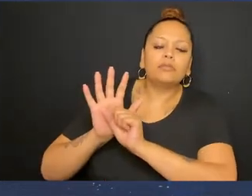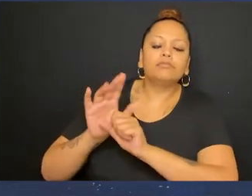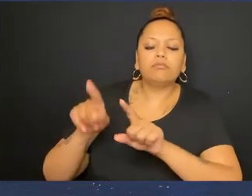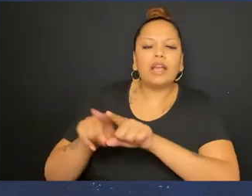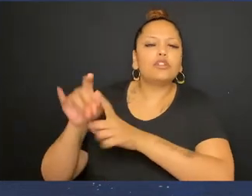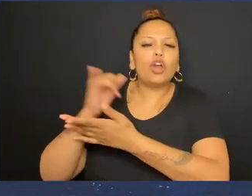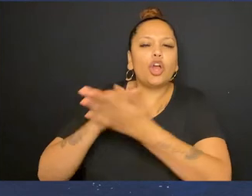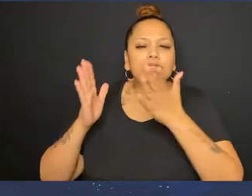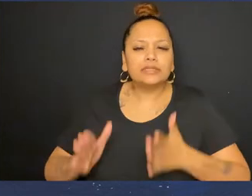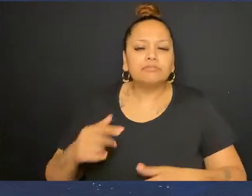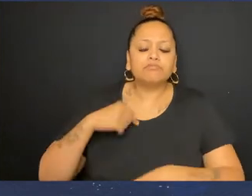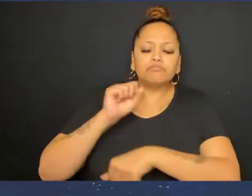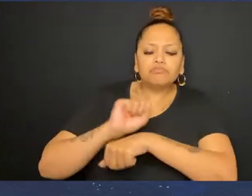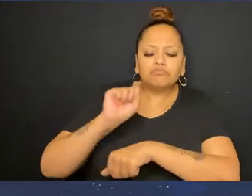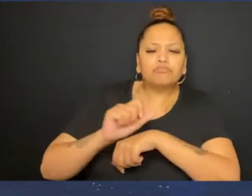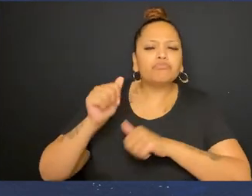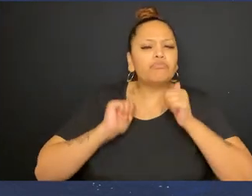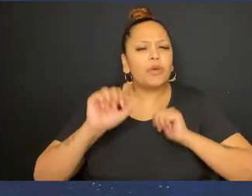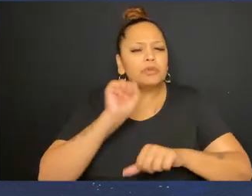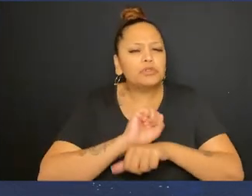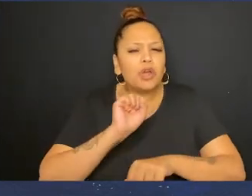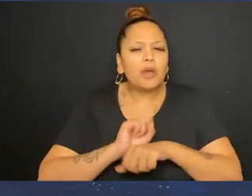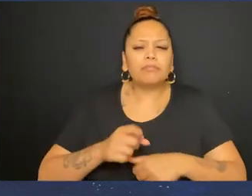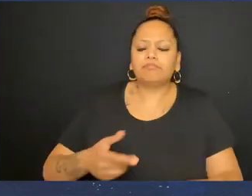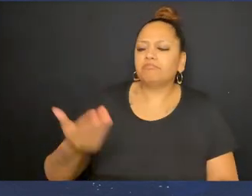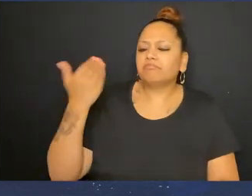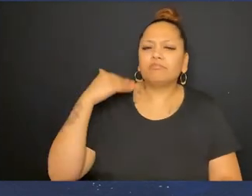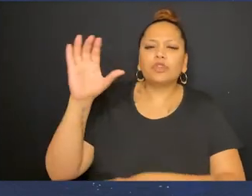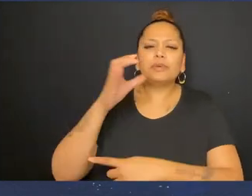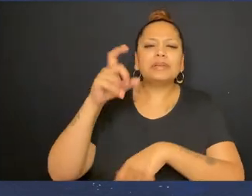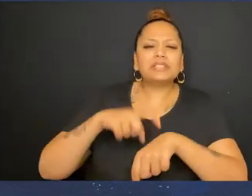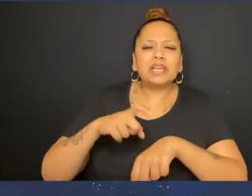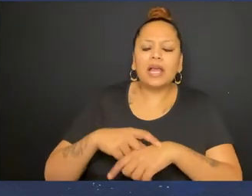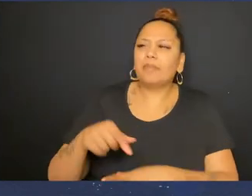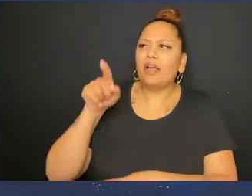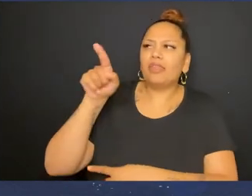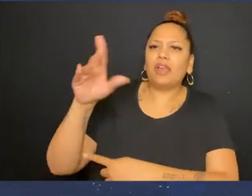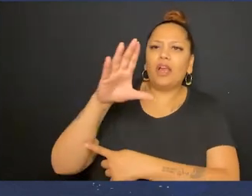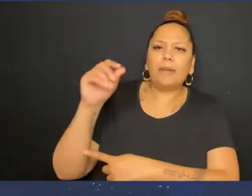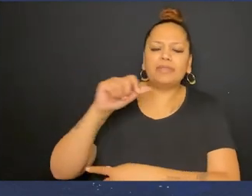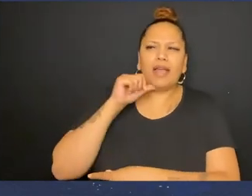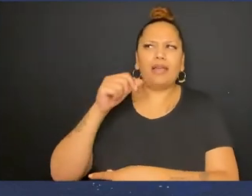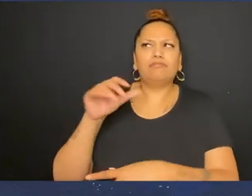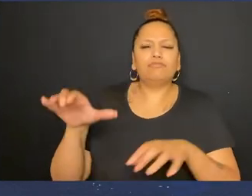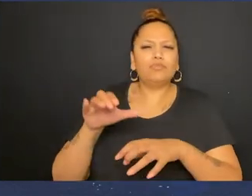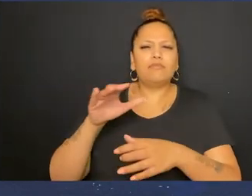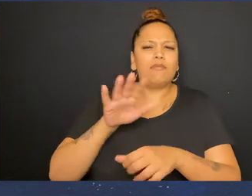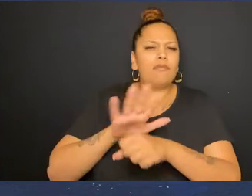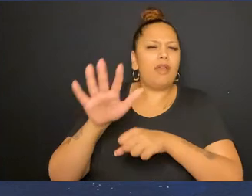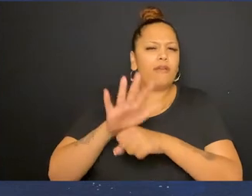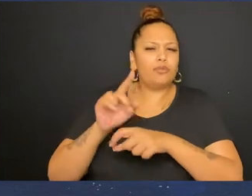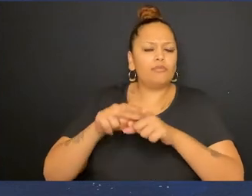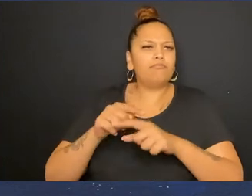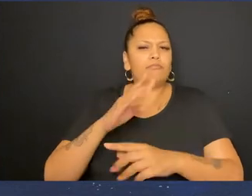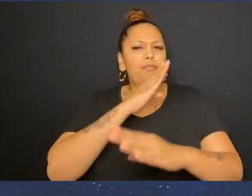pandemic So I was working A job A performing job Back at Christmas time And the company Was not doing Enough to